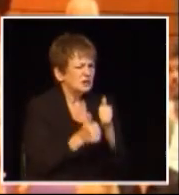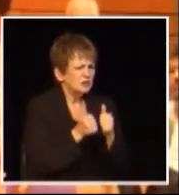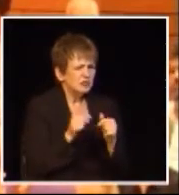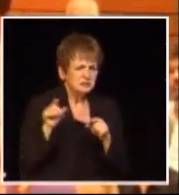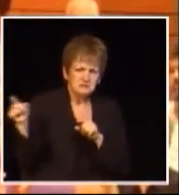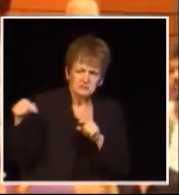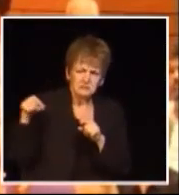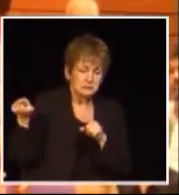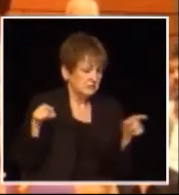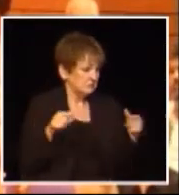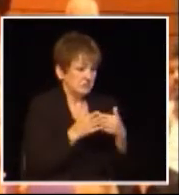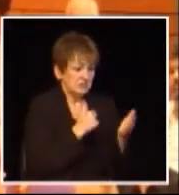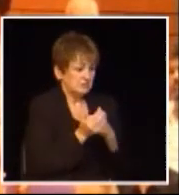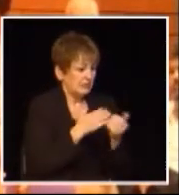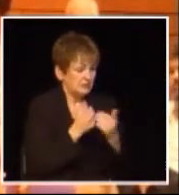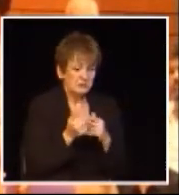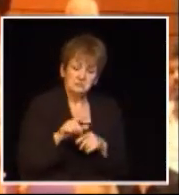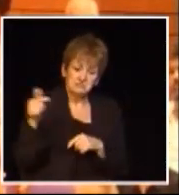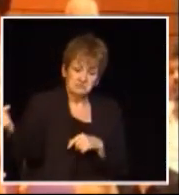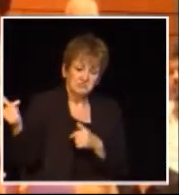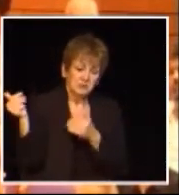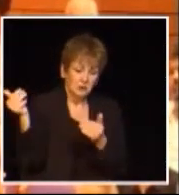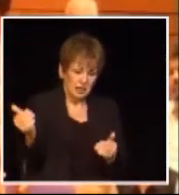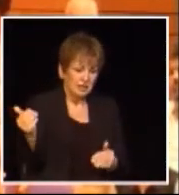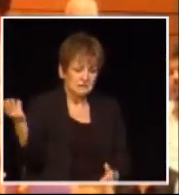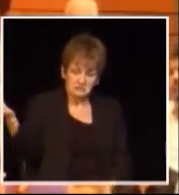either were okay who wants to go first